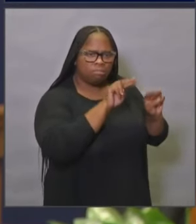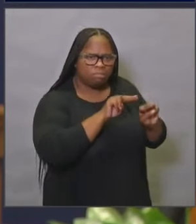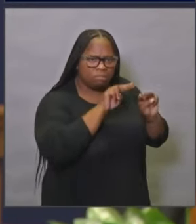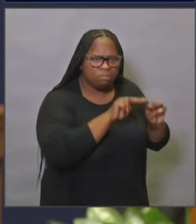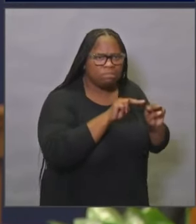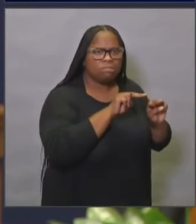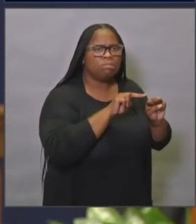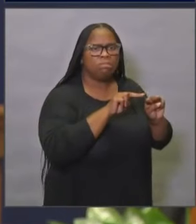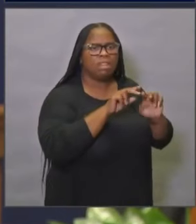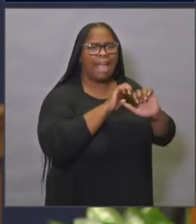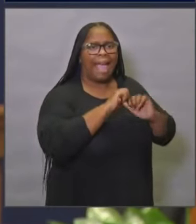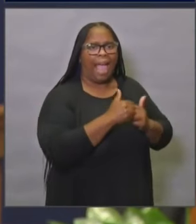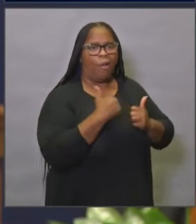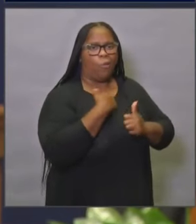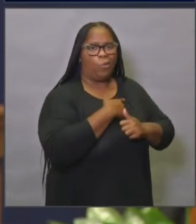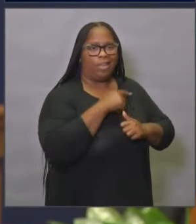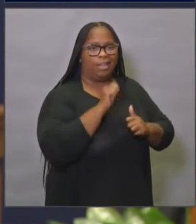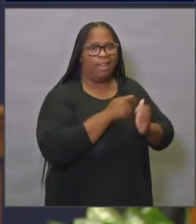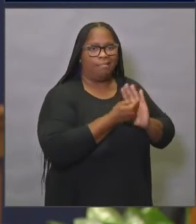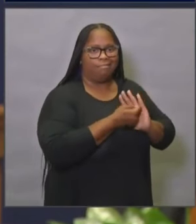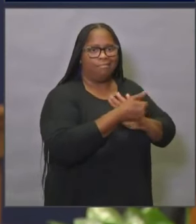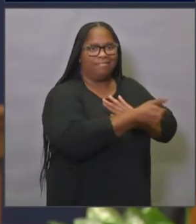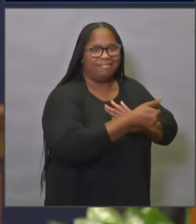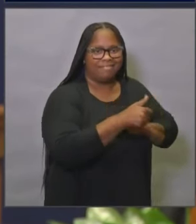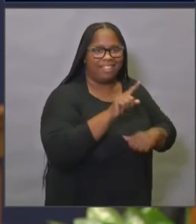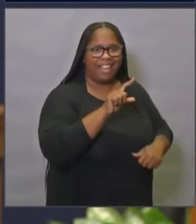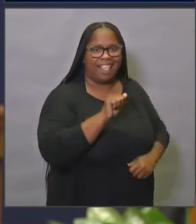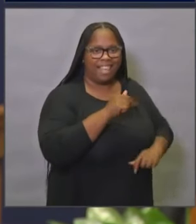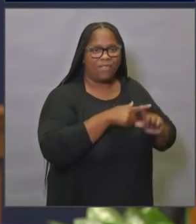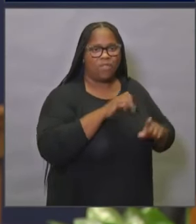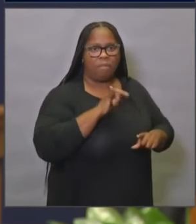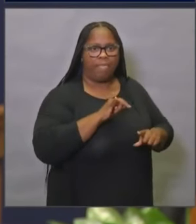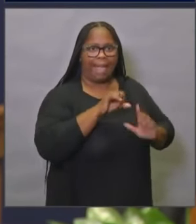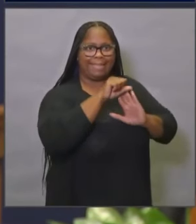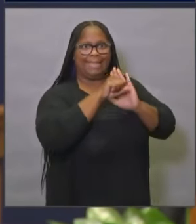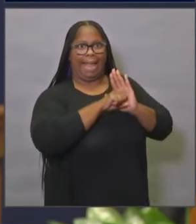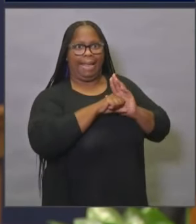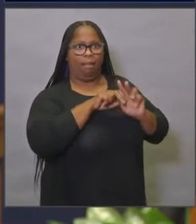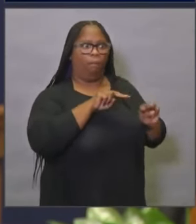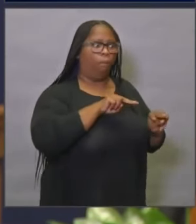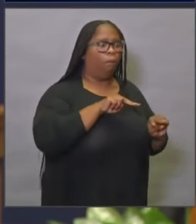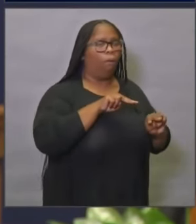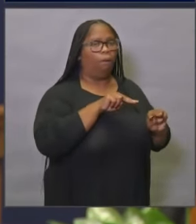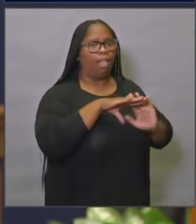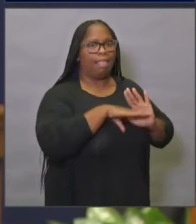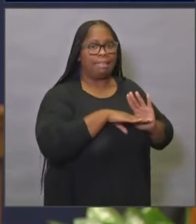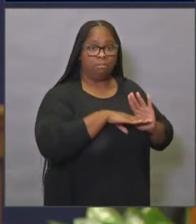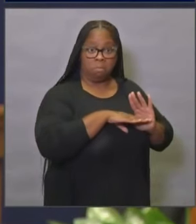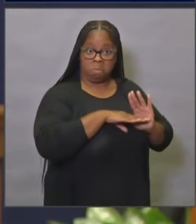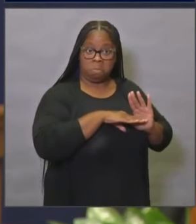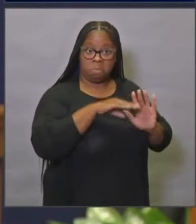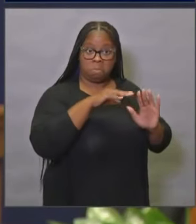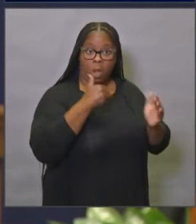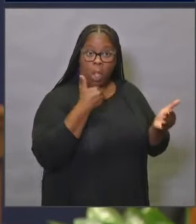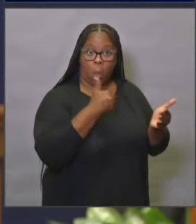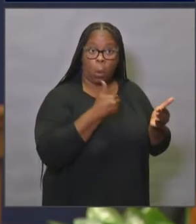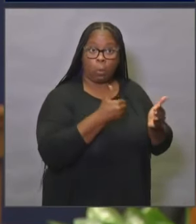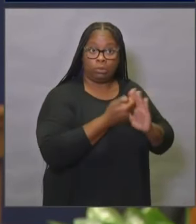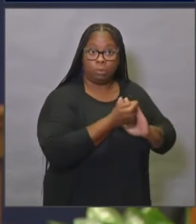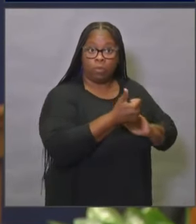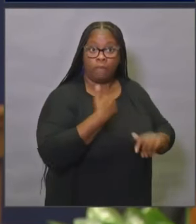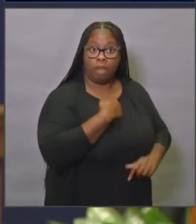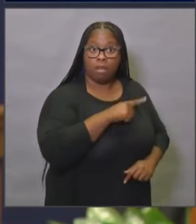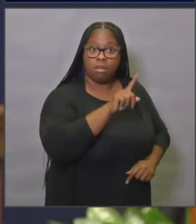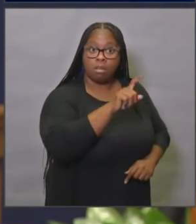getting off that list. How close are we, do you think, do you know? And if you could elaborate a little bit more on